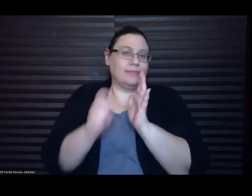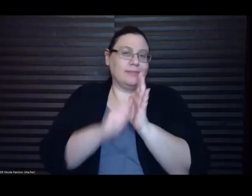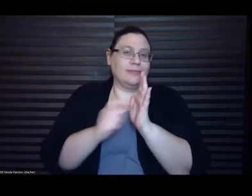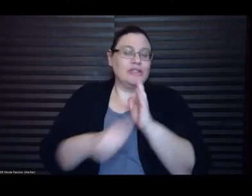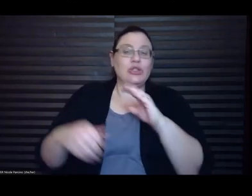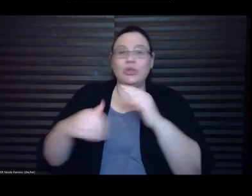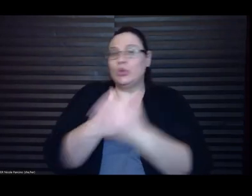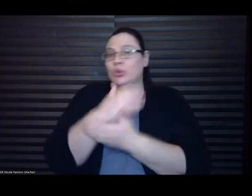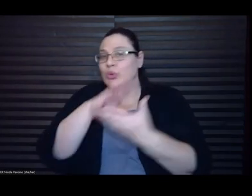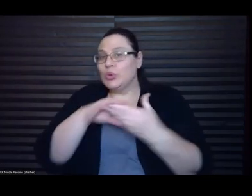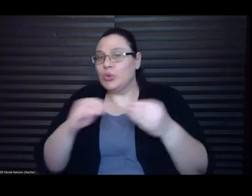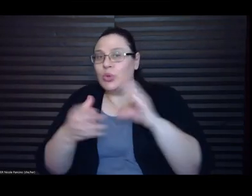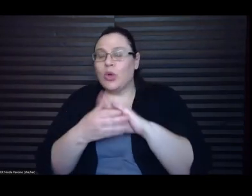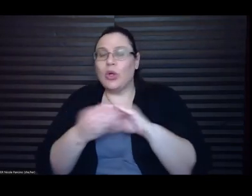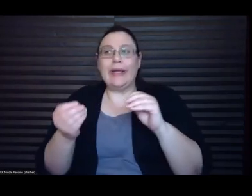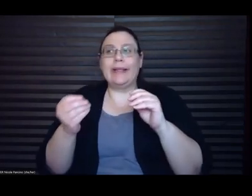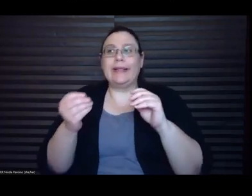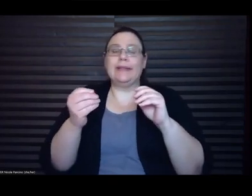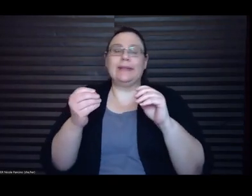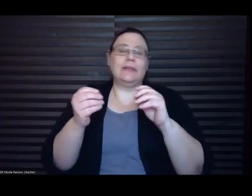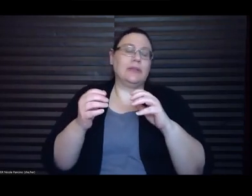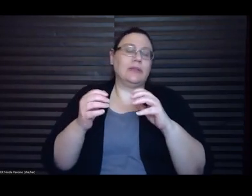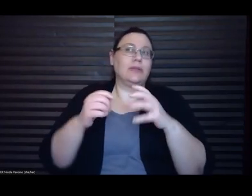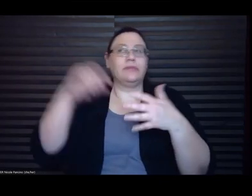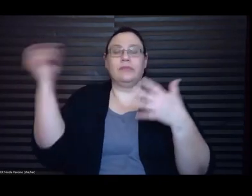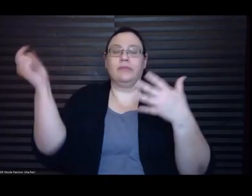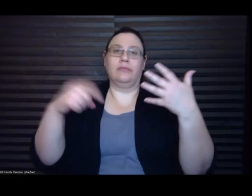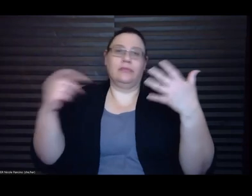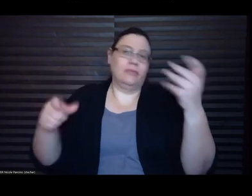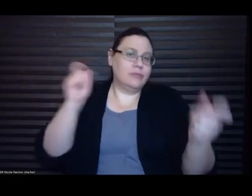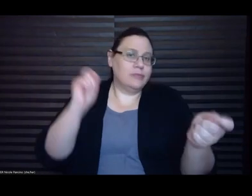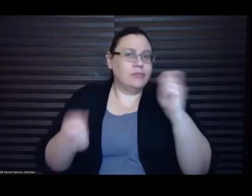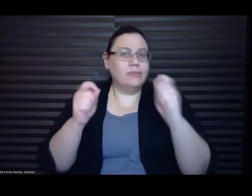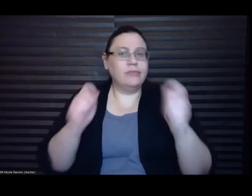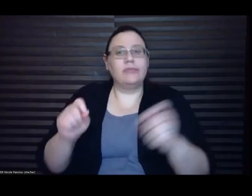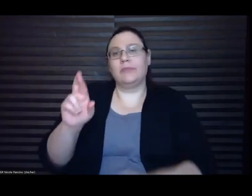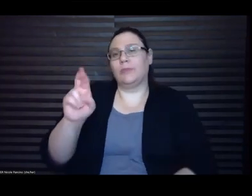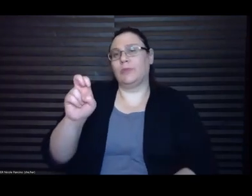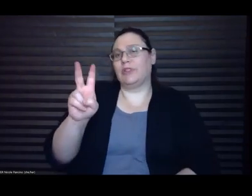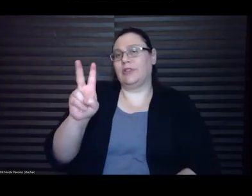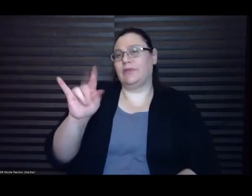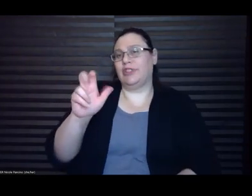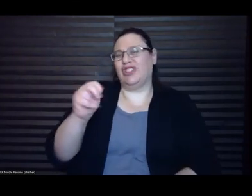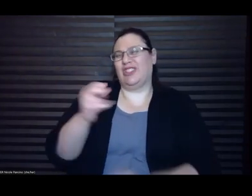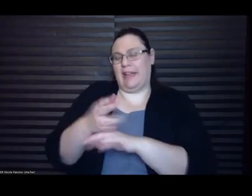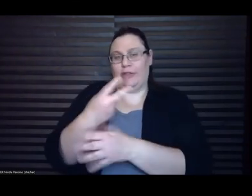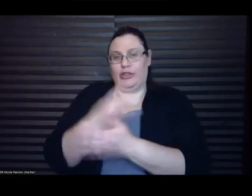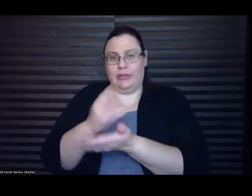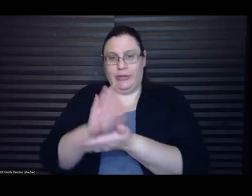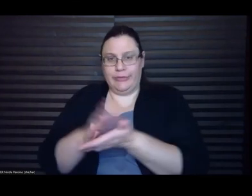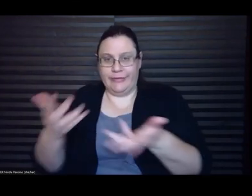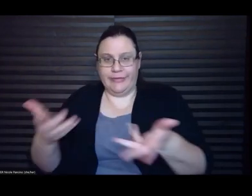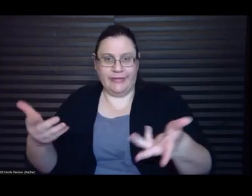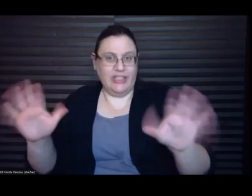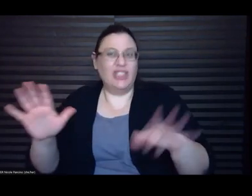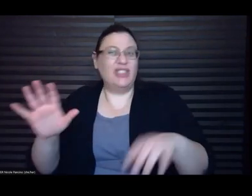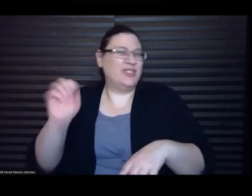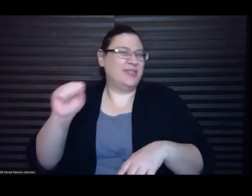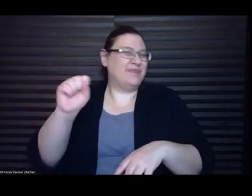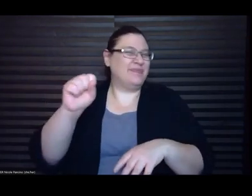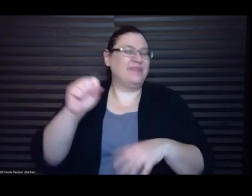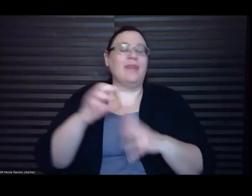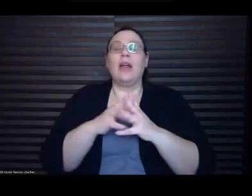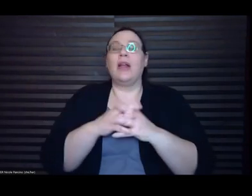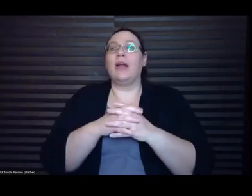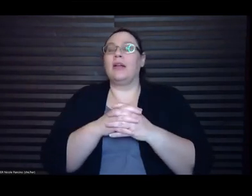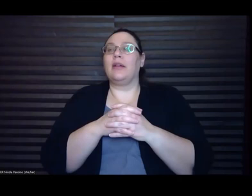after graduate school. So, yeah, and, you know, it became pretty